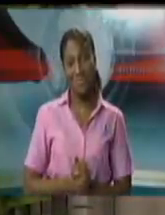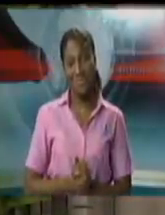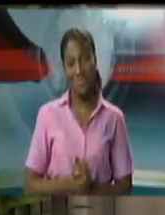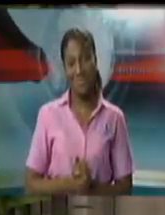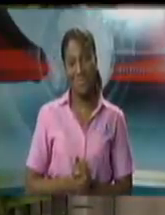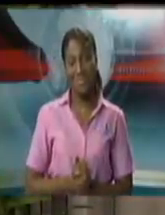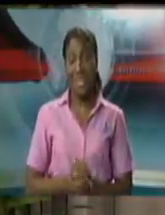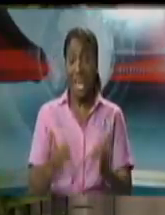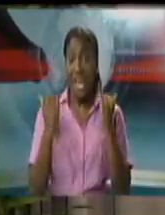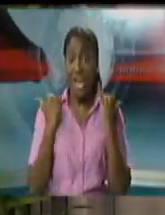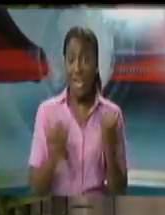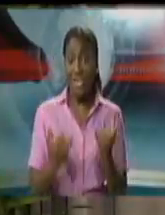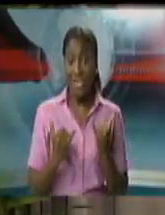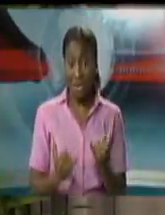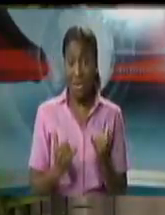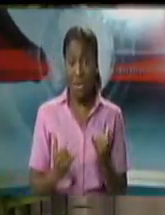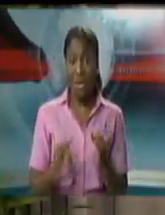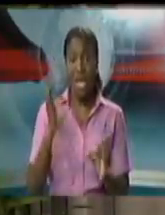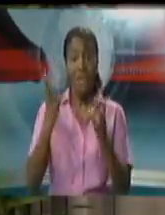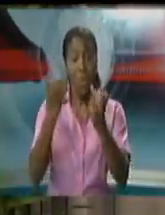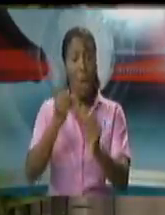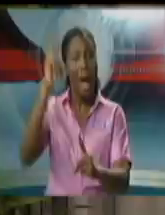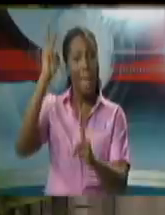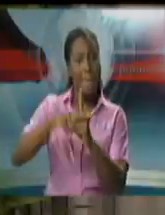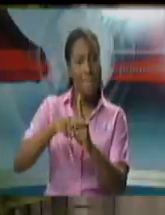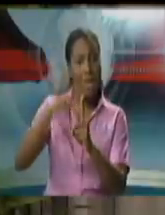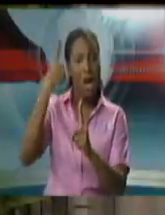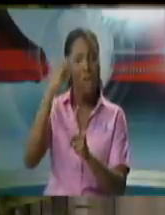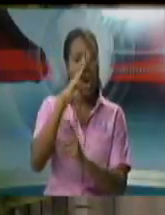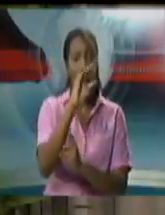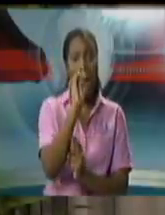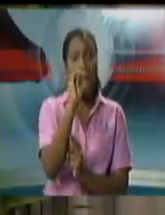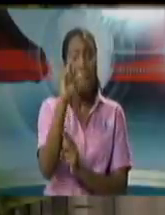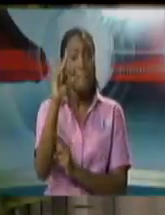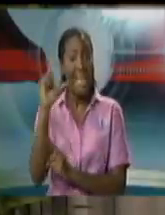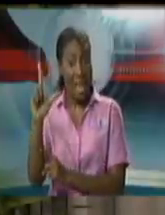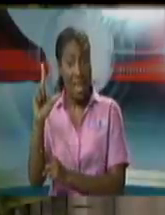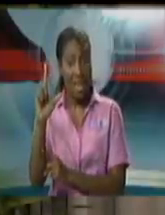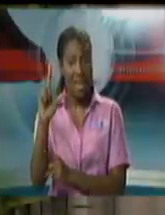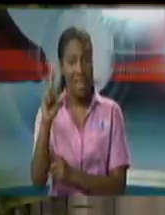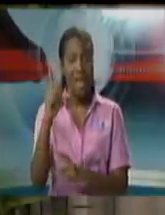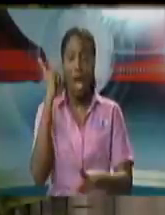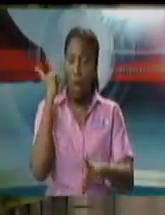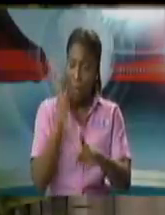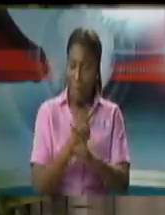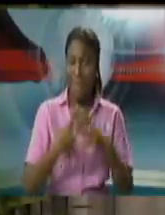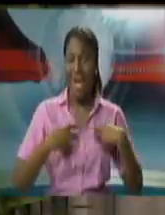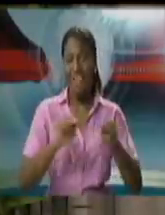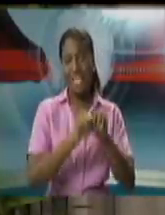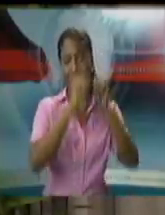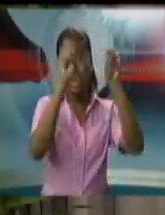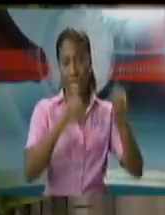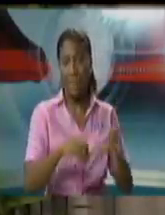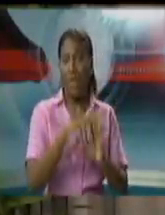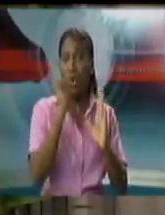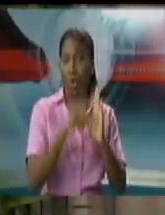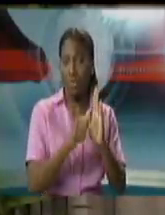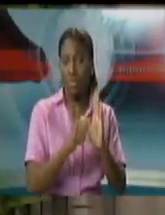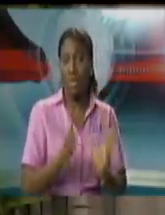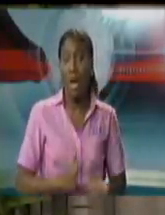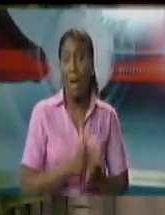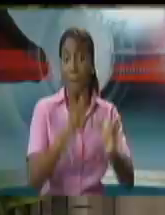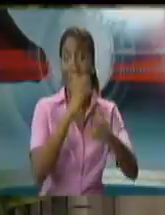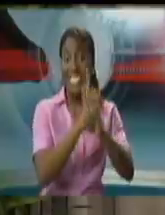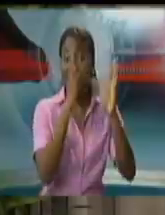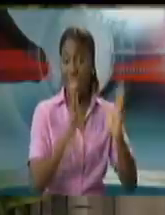The matter of bail applications is now properly set in the courts. The Public Defender and the DPP's Office will